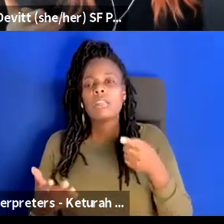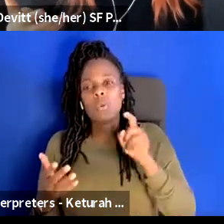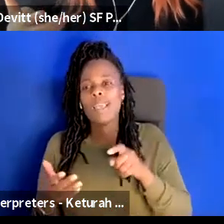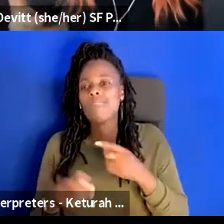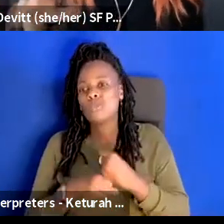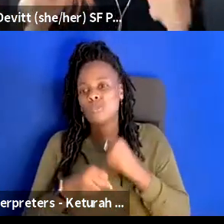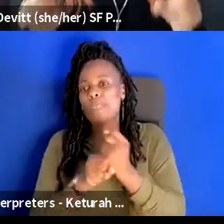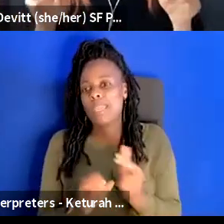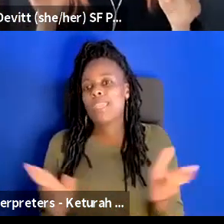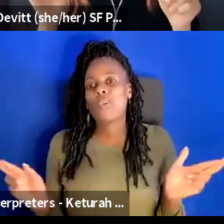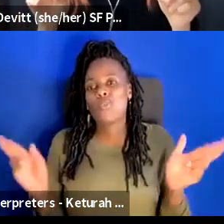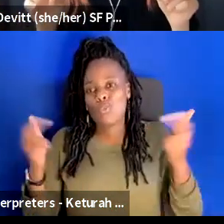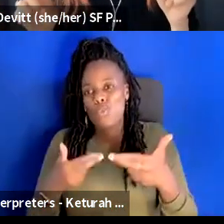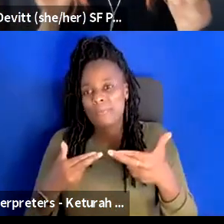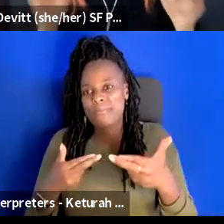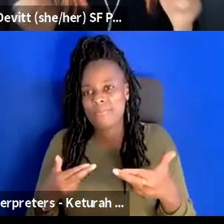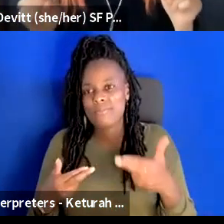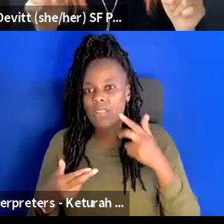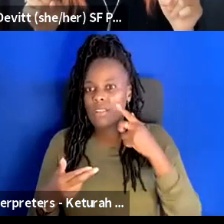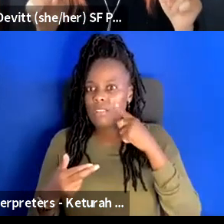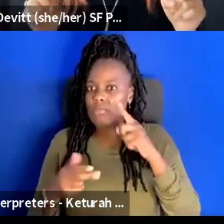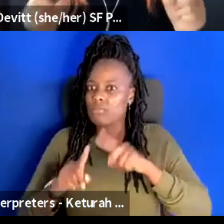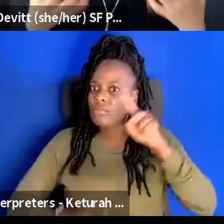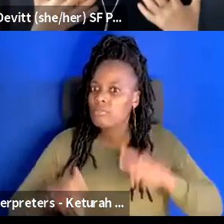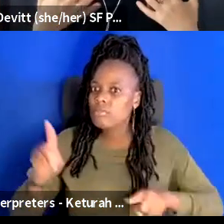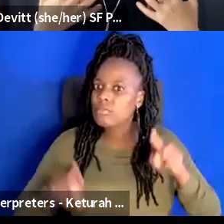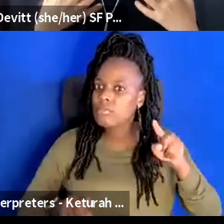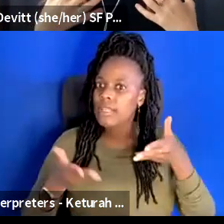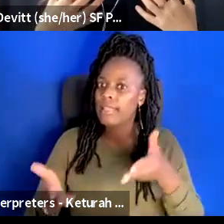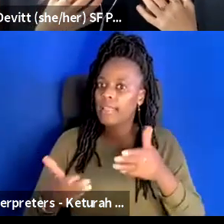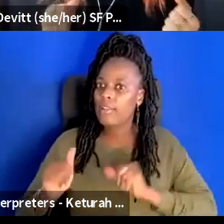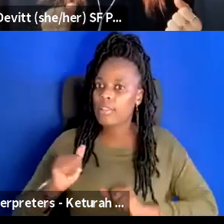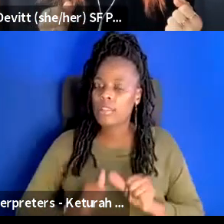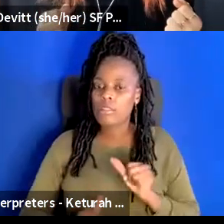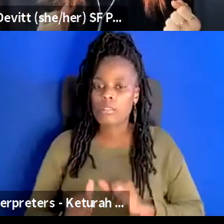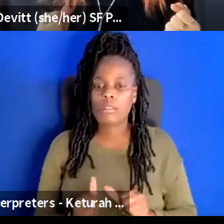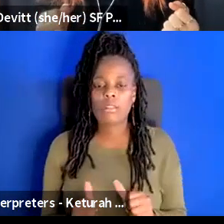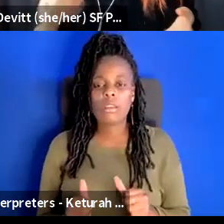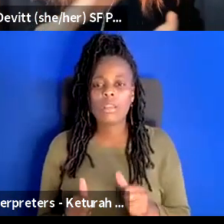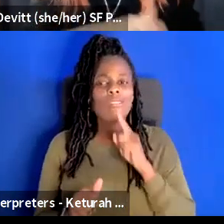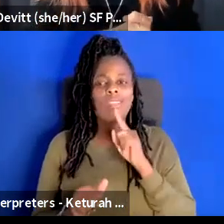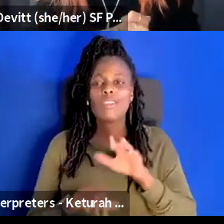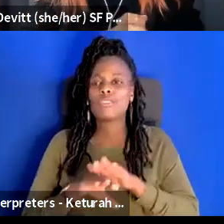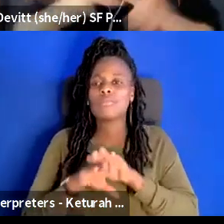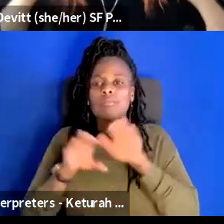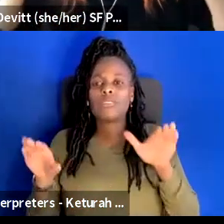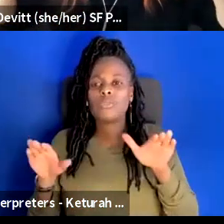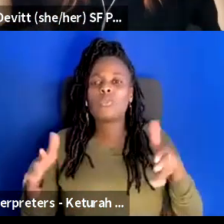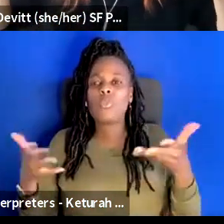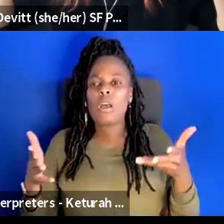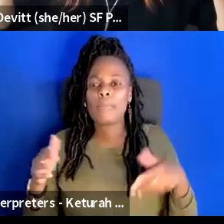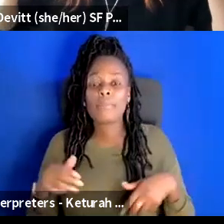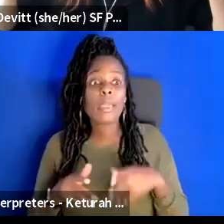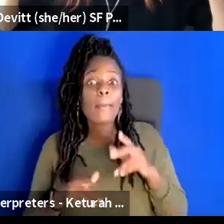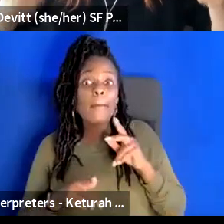i so i think there's a really clear distinction at least it's clear for me that if people are vocal because they